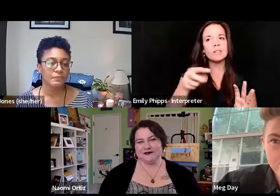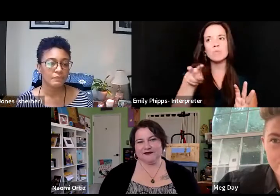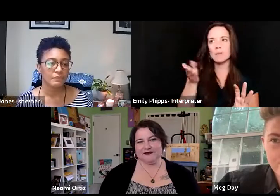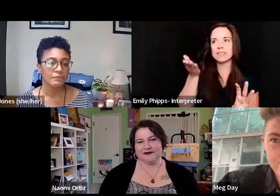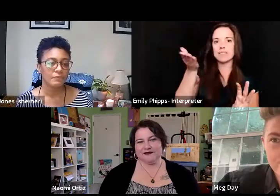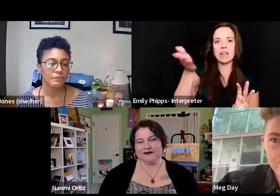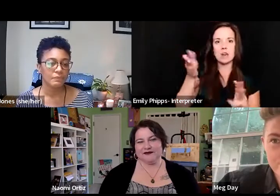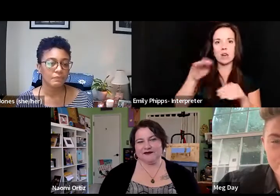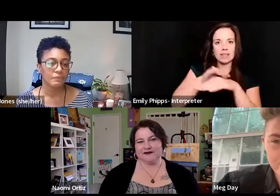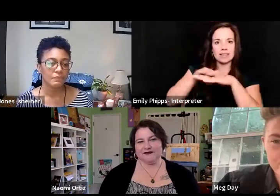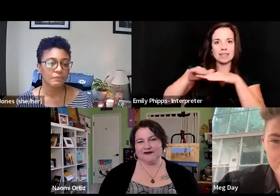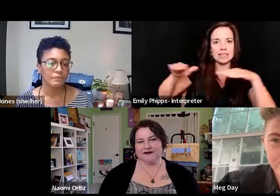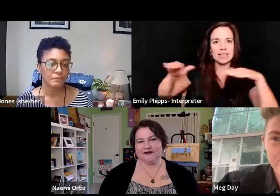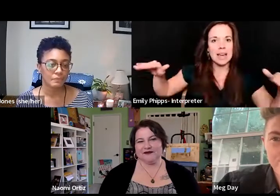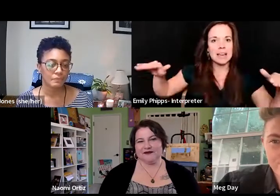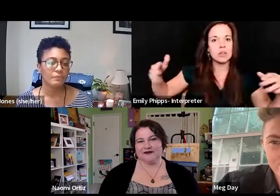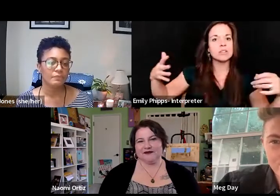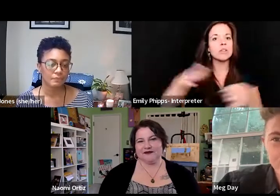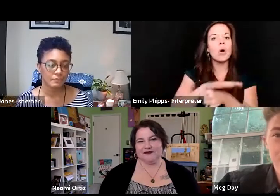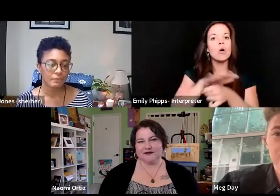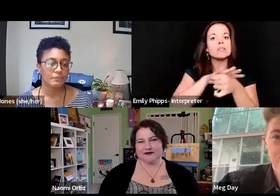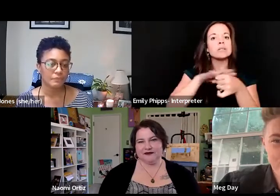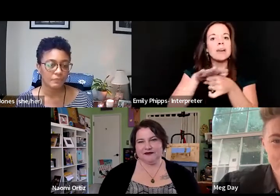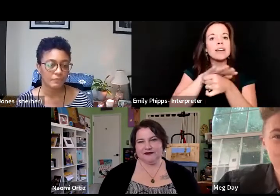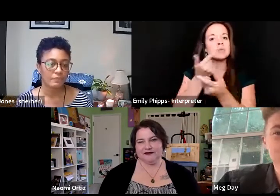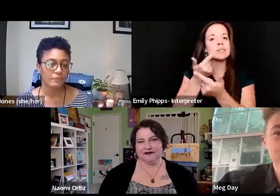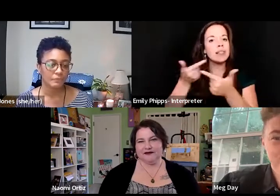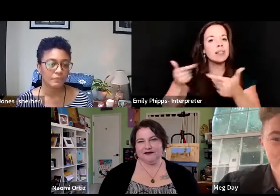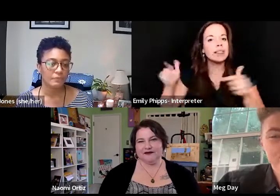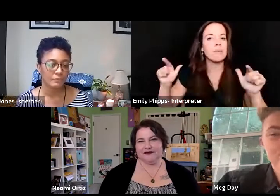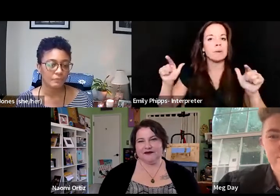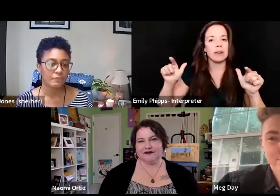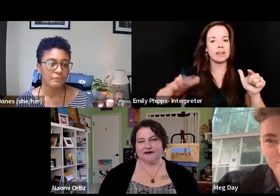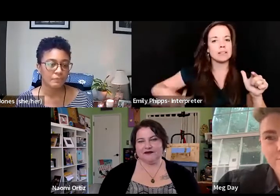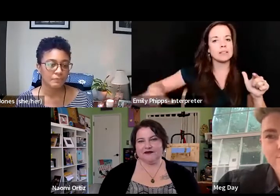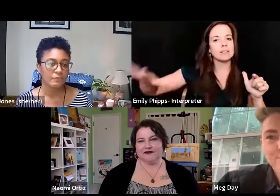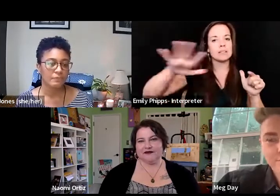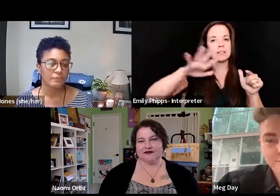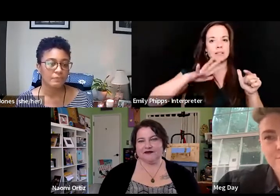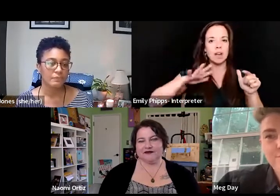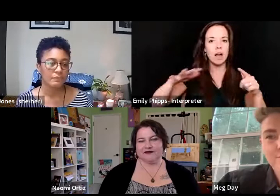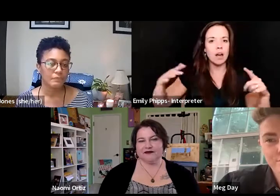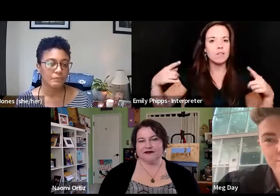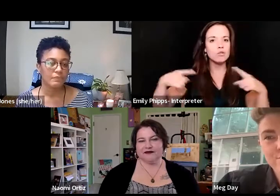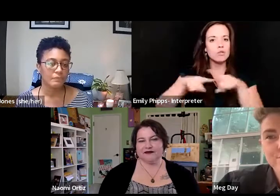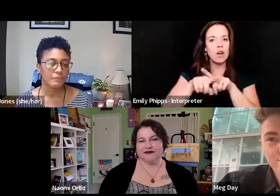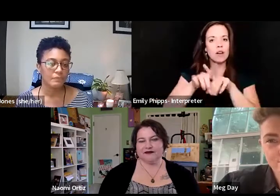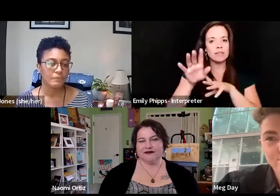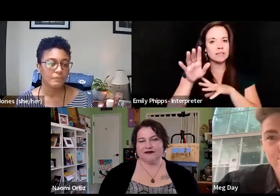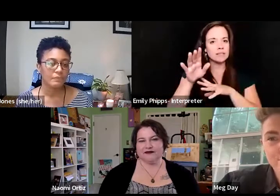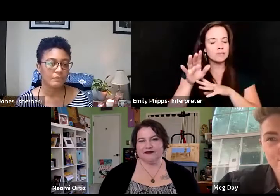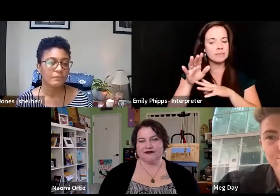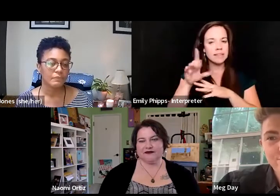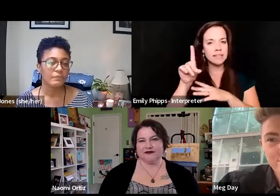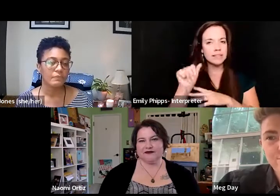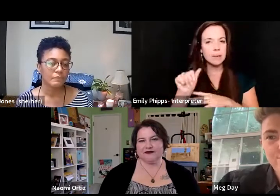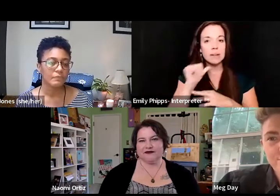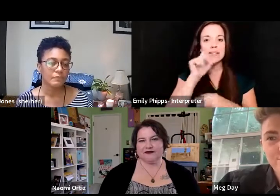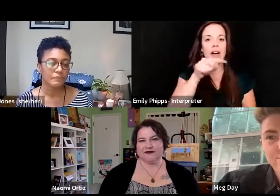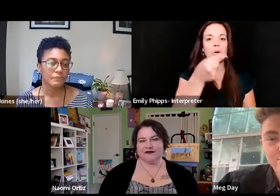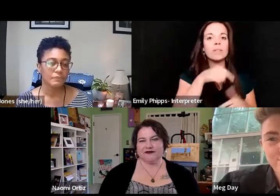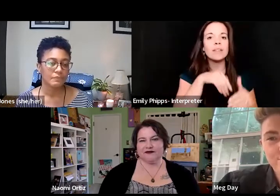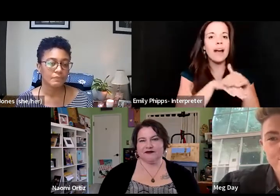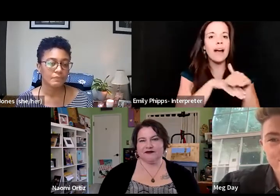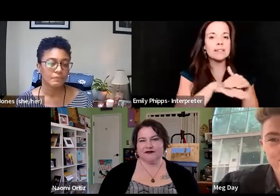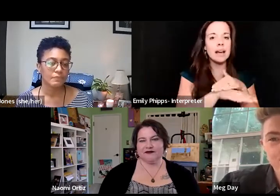It's that the whole space was a temporary liberated zone of cross-disabled, like not just access, but